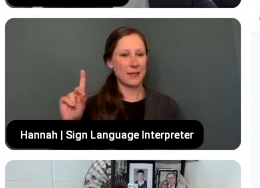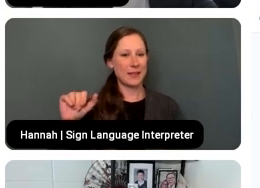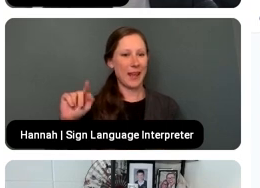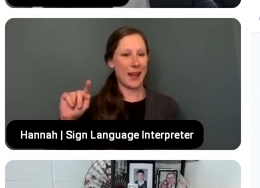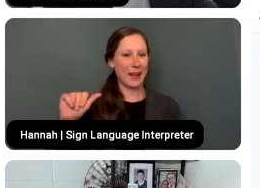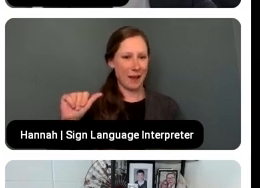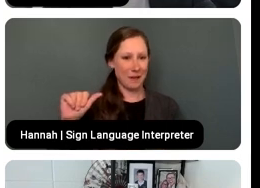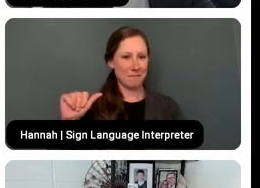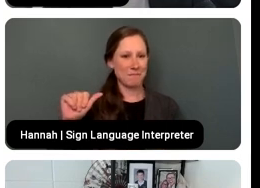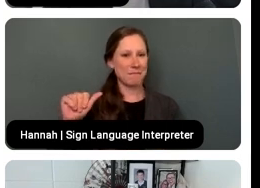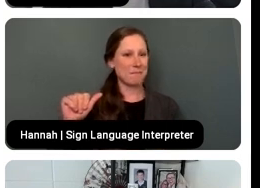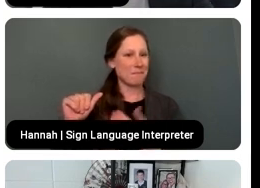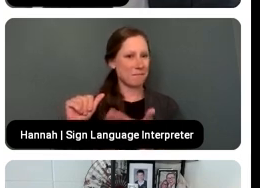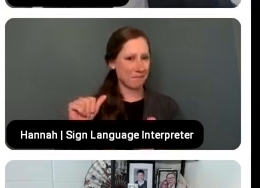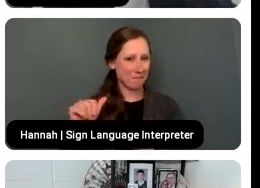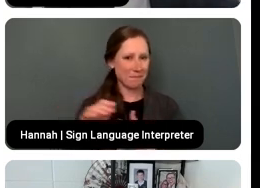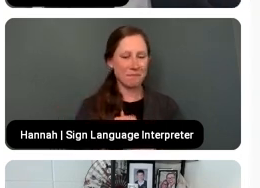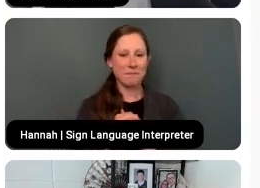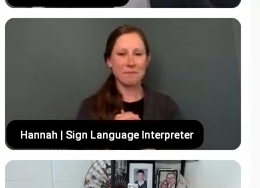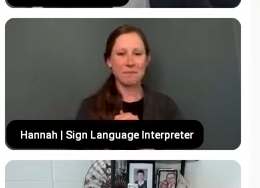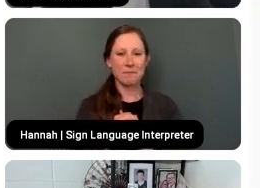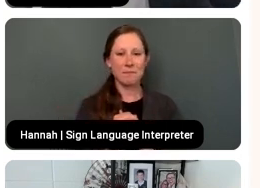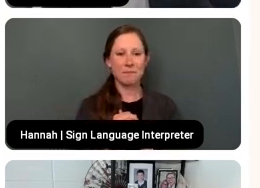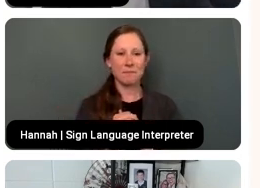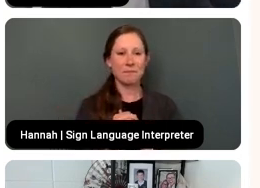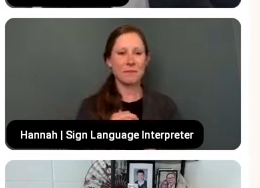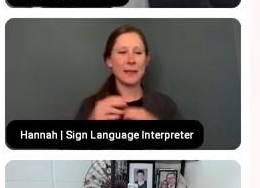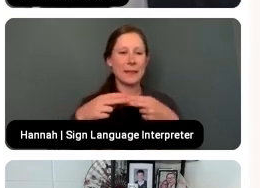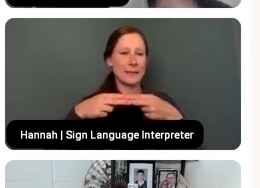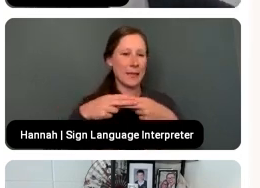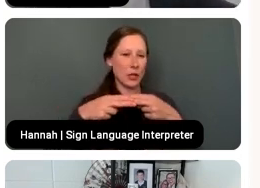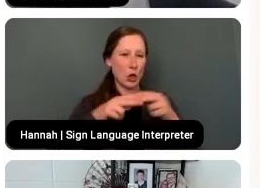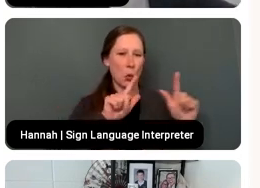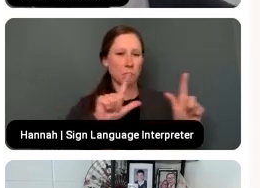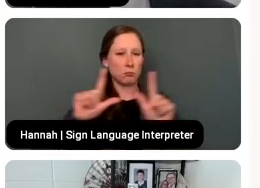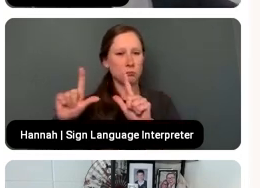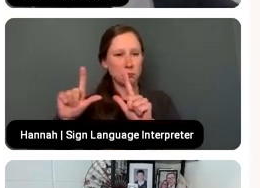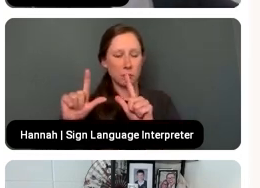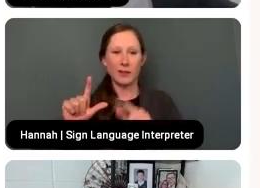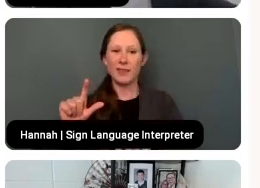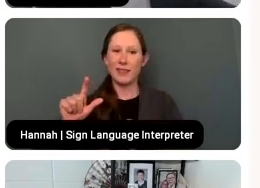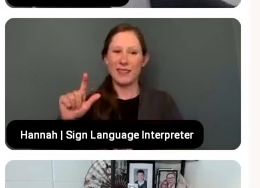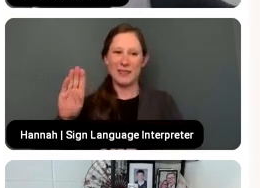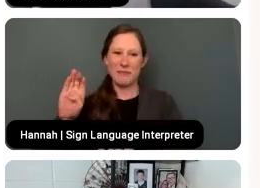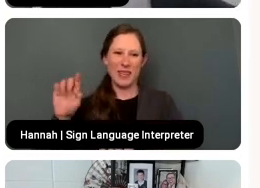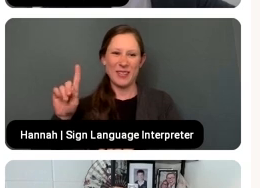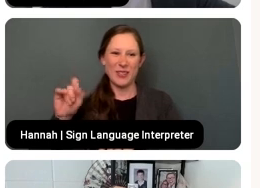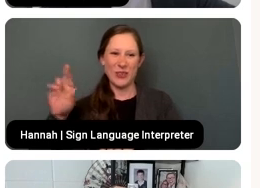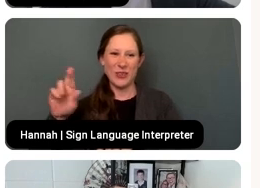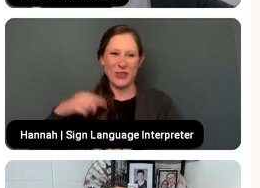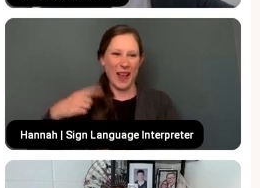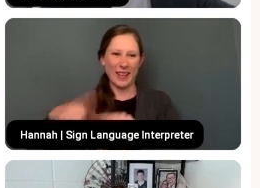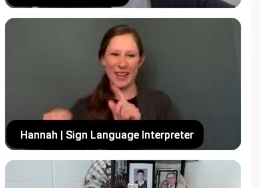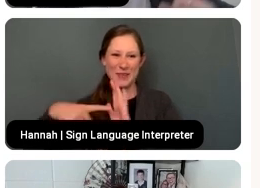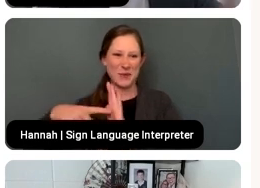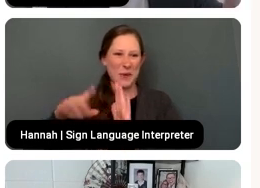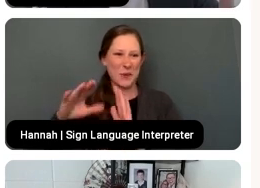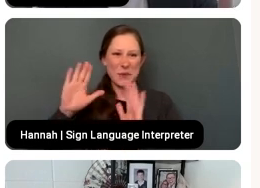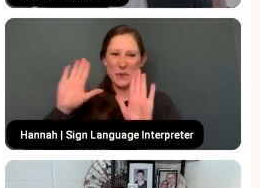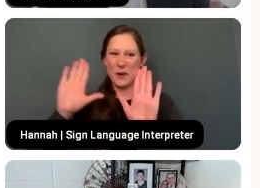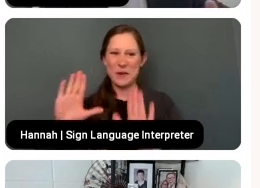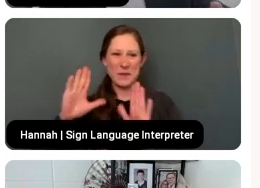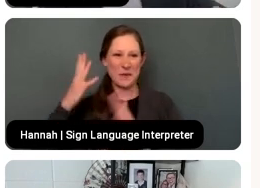And while I'm in slideshow mode here, Beezer, I won't be able to see your wonderful facial expressions. So if there's a part of this that we should stop on,